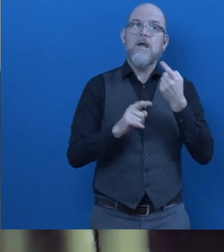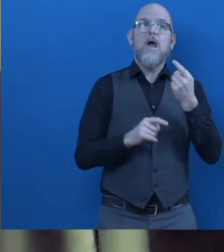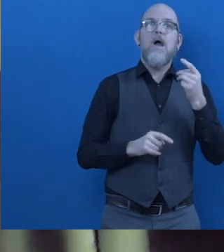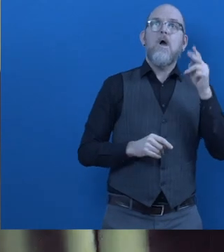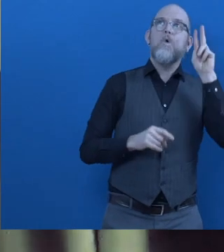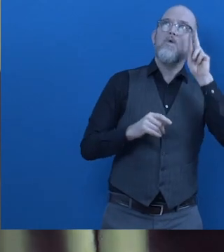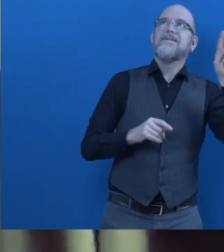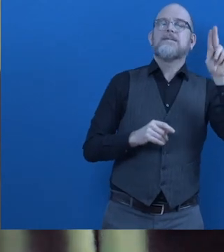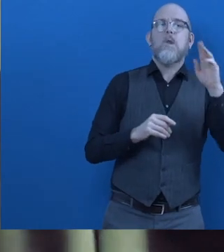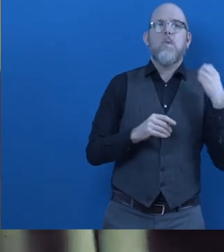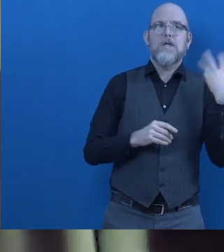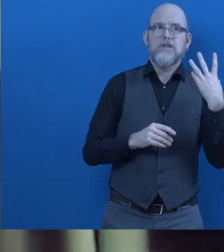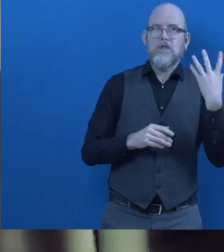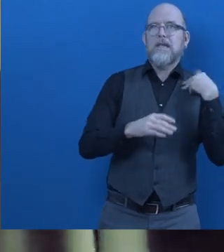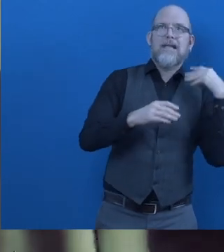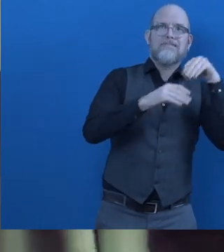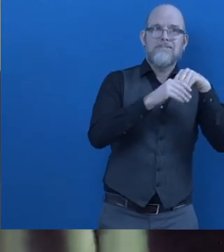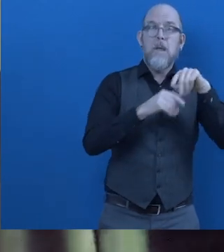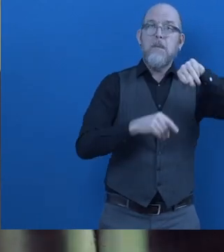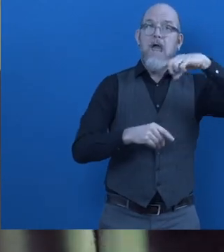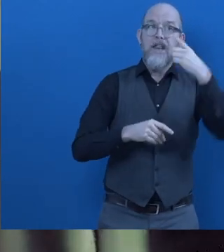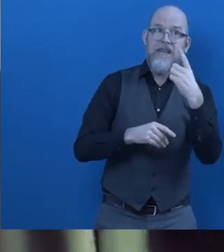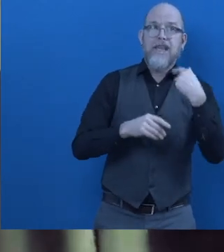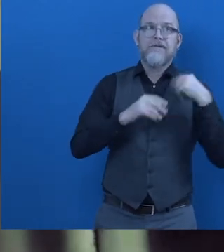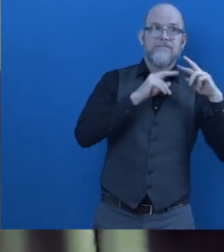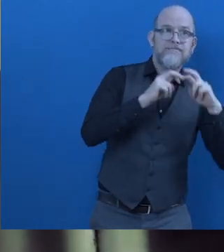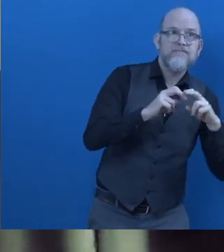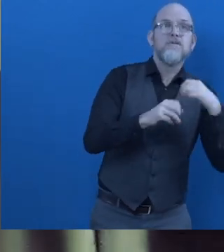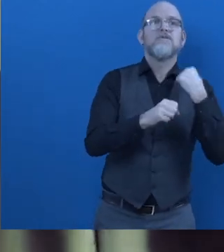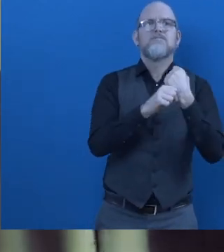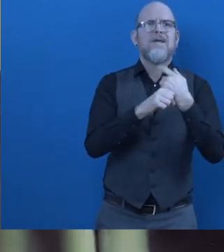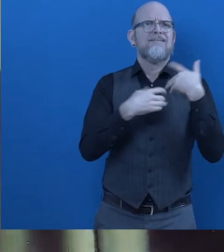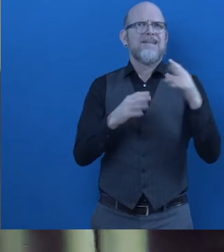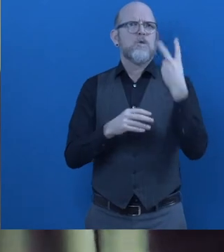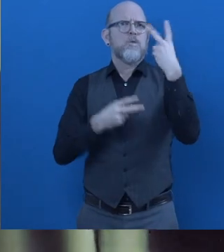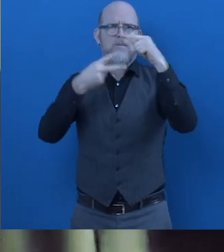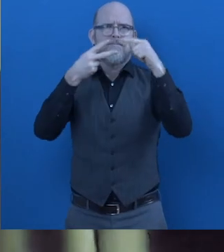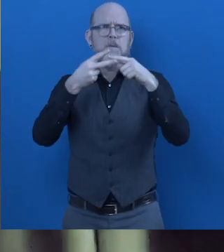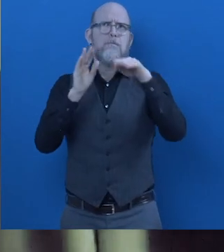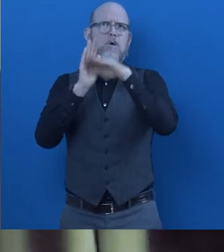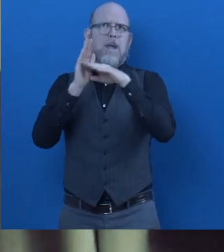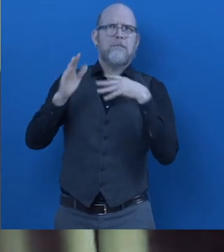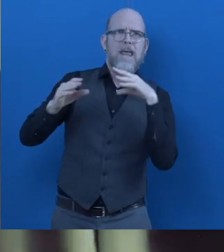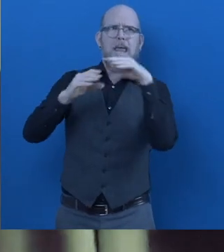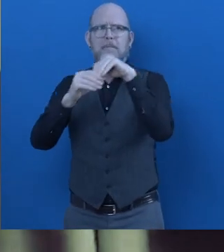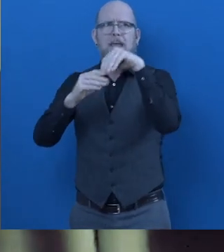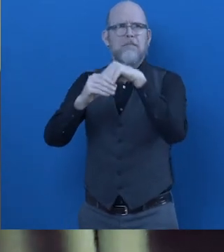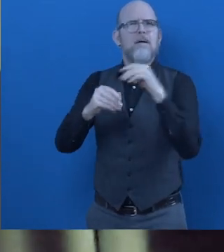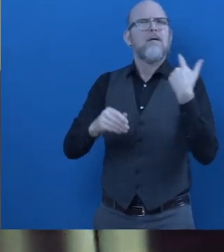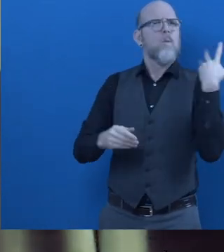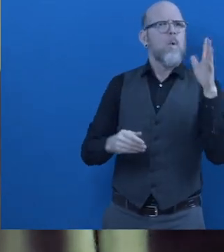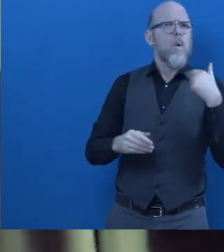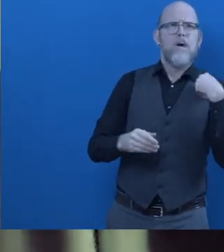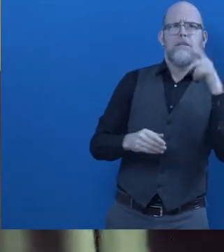at the University of Washington. I have been personally involved with PEAT's TingTing and the Teach Access Study Away program. Both of these programs brought